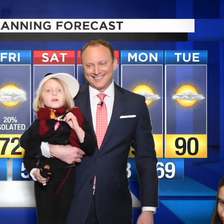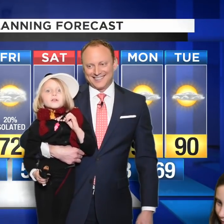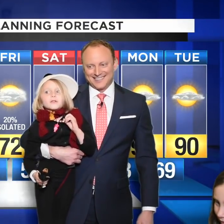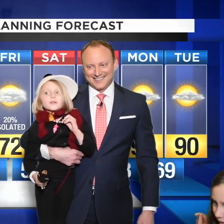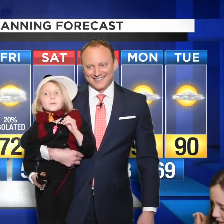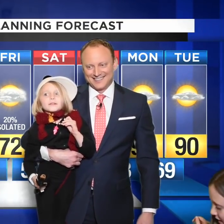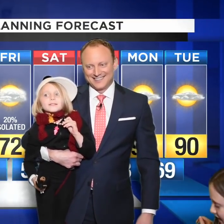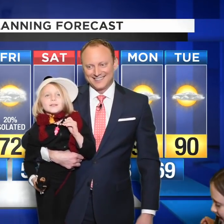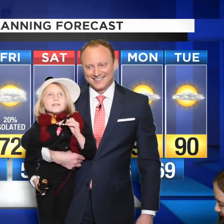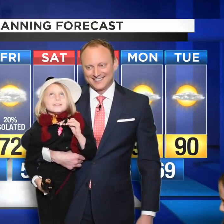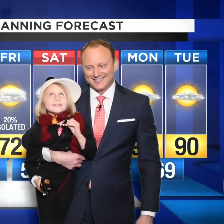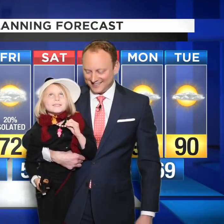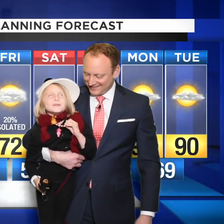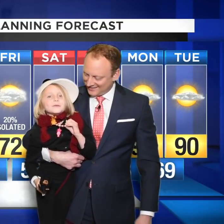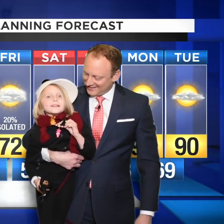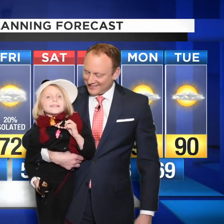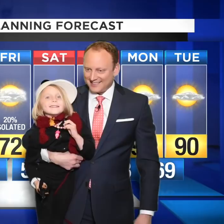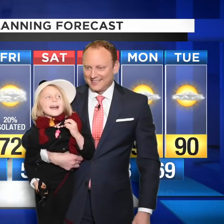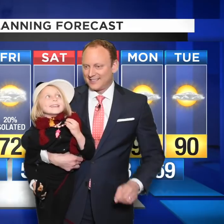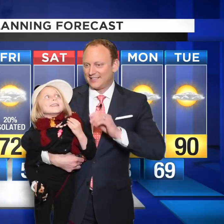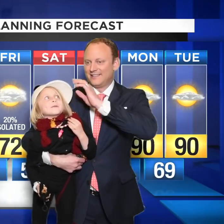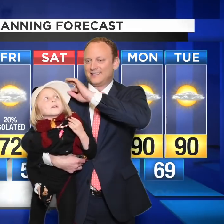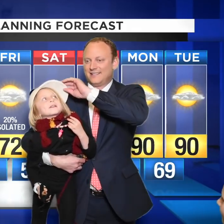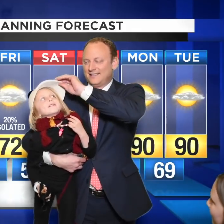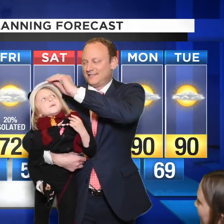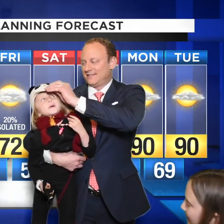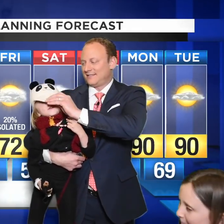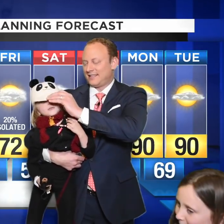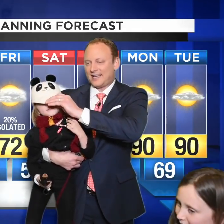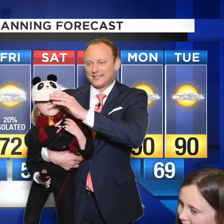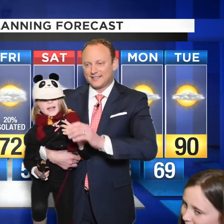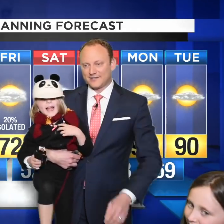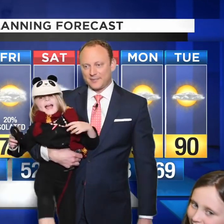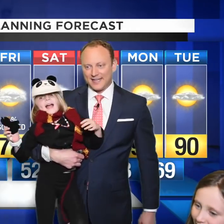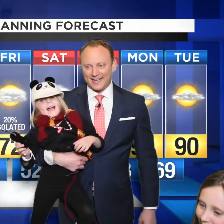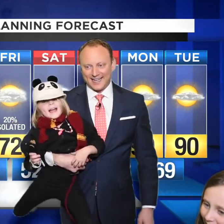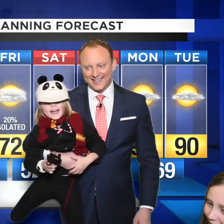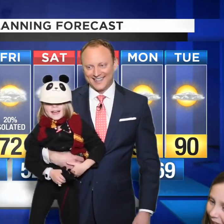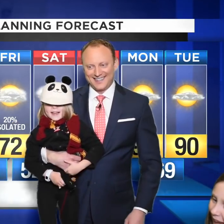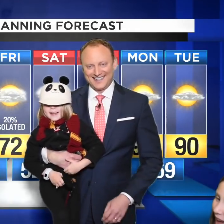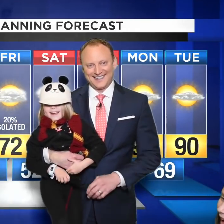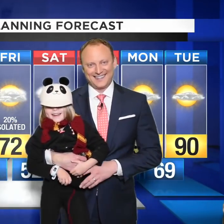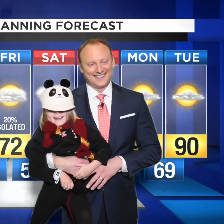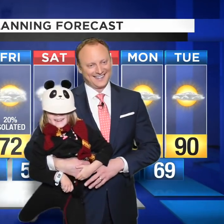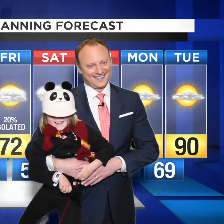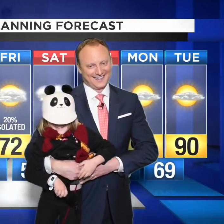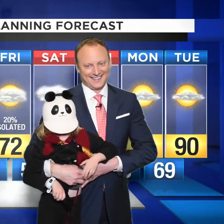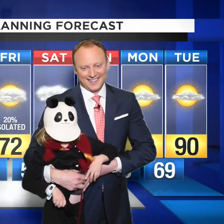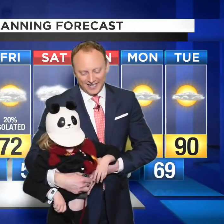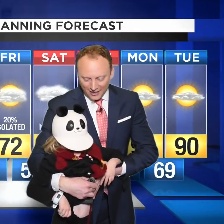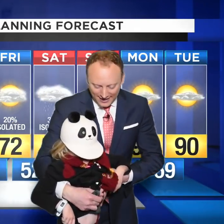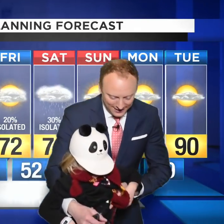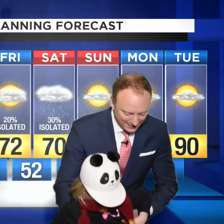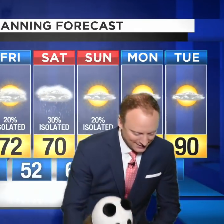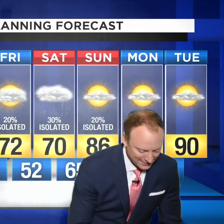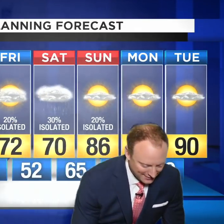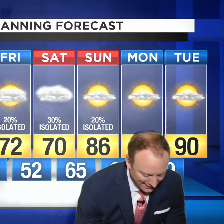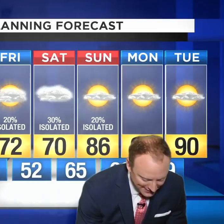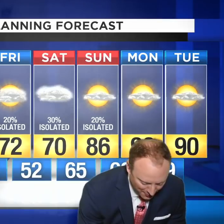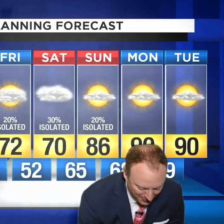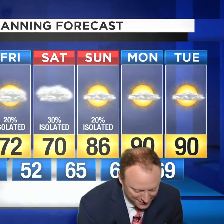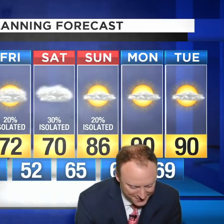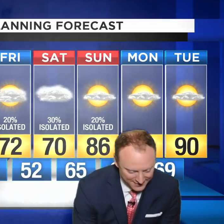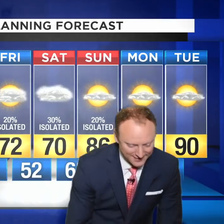Oh, it's adorable. World tour. I need to work on the work. Yeah, she loves her panda hat. All righty,